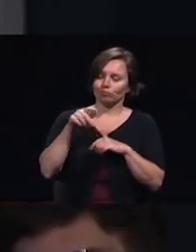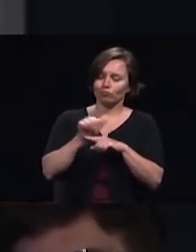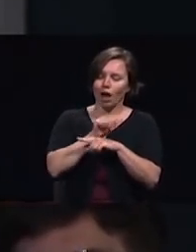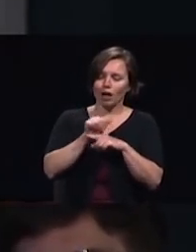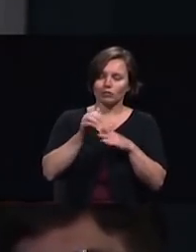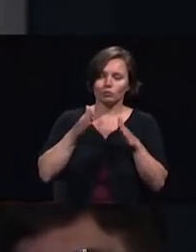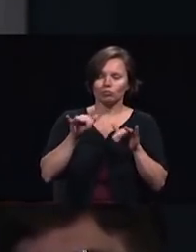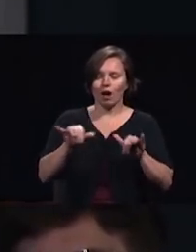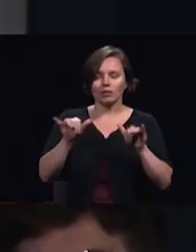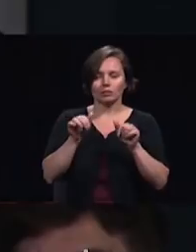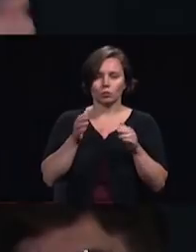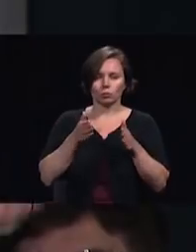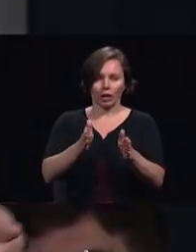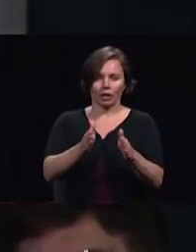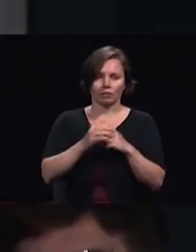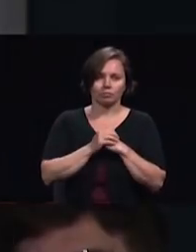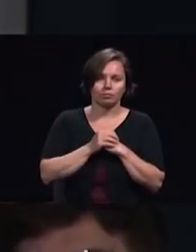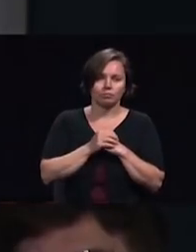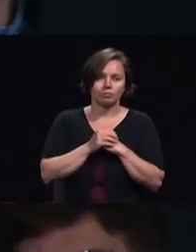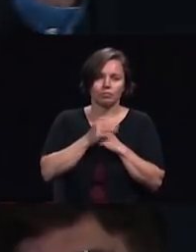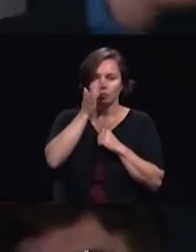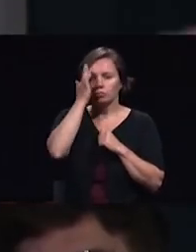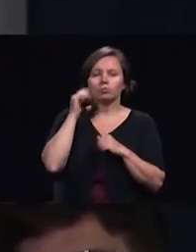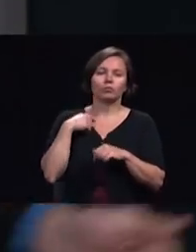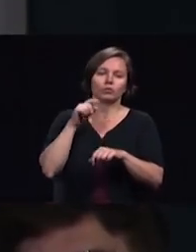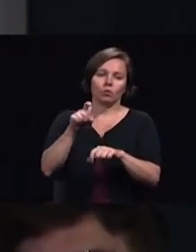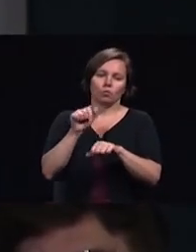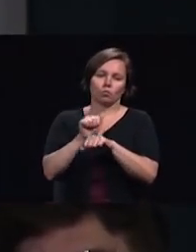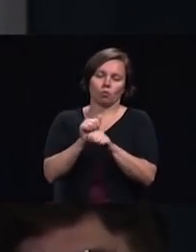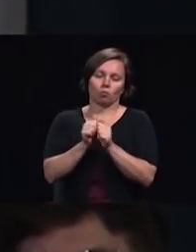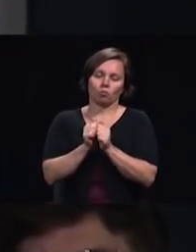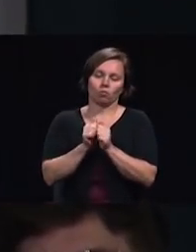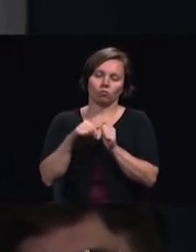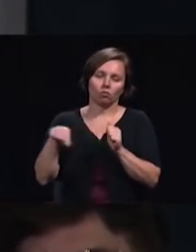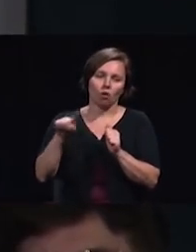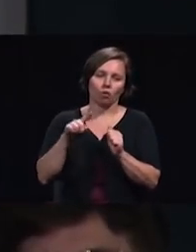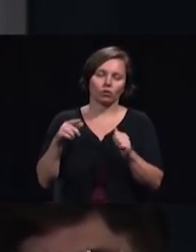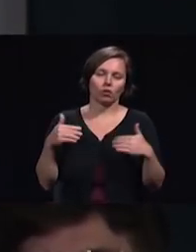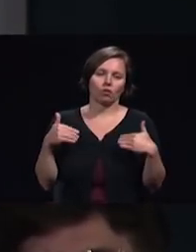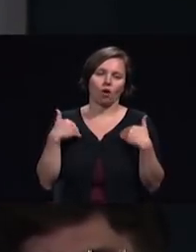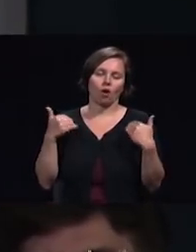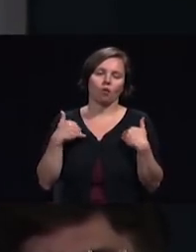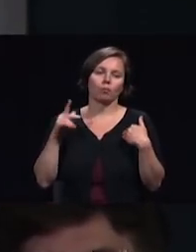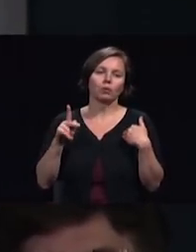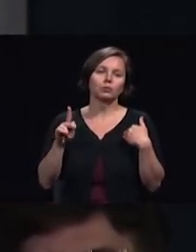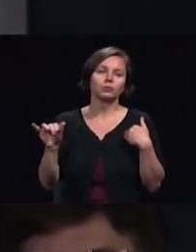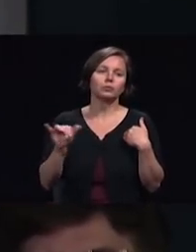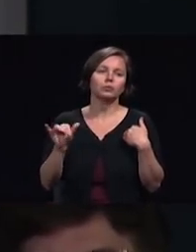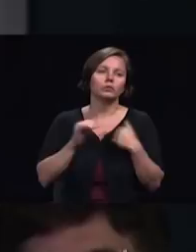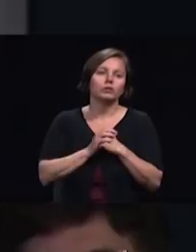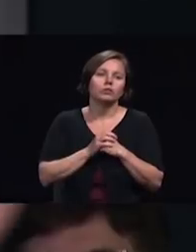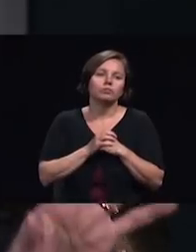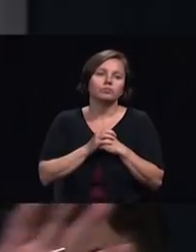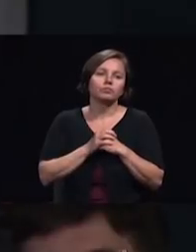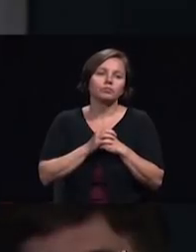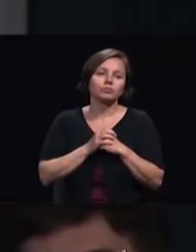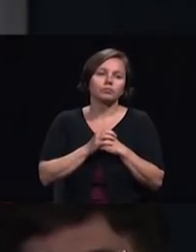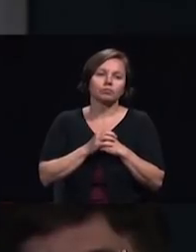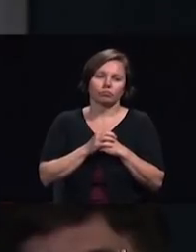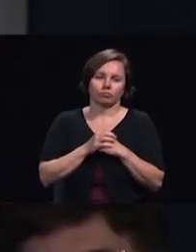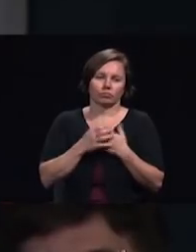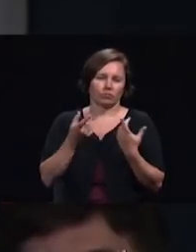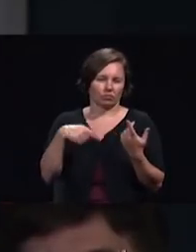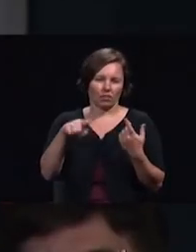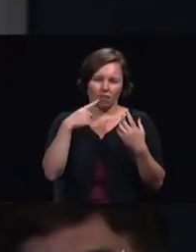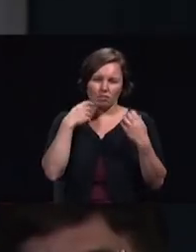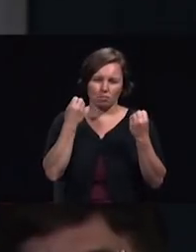guided and mentored in our church planting and in this mission to the cities I think of so many examples from around